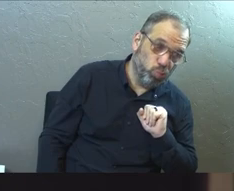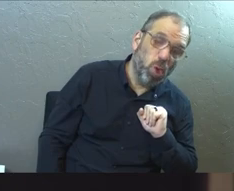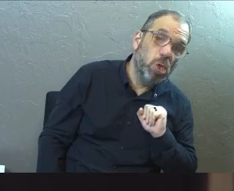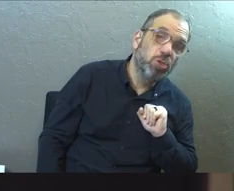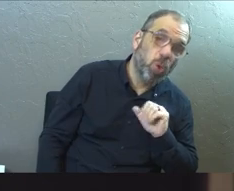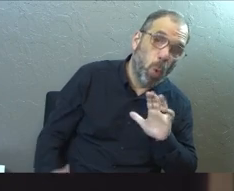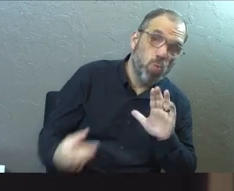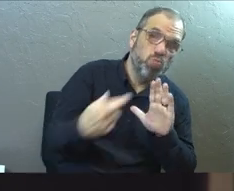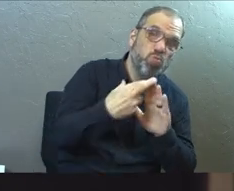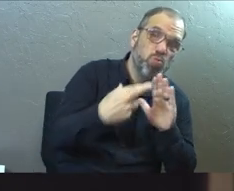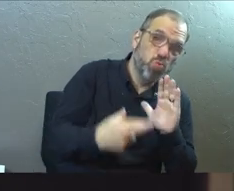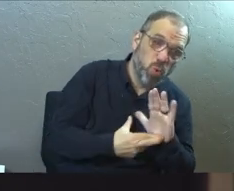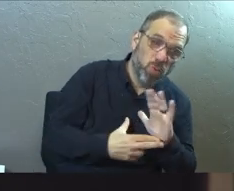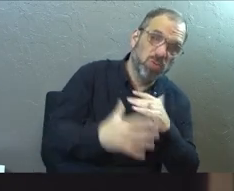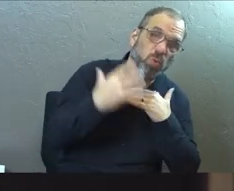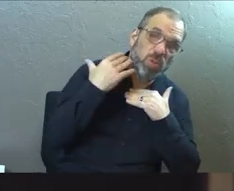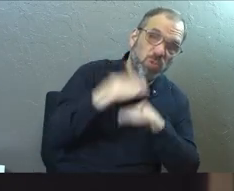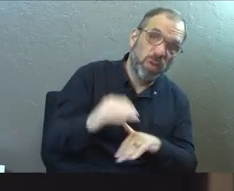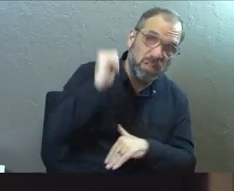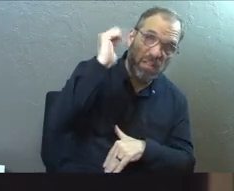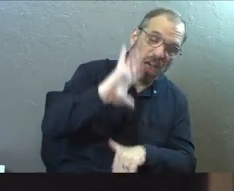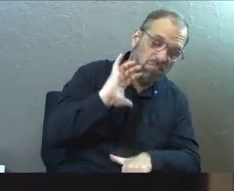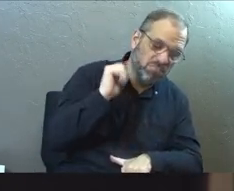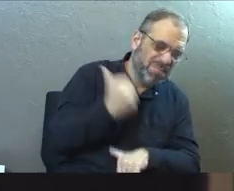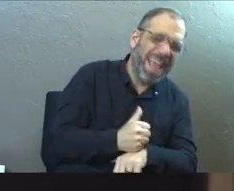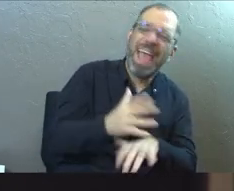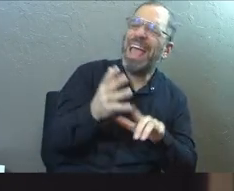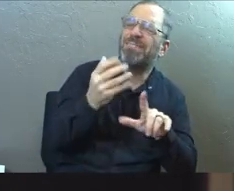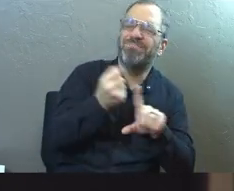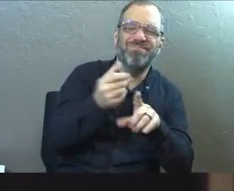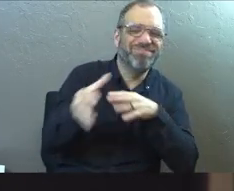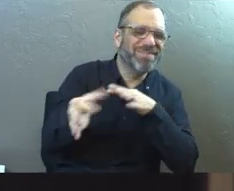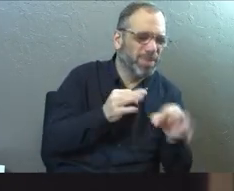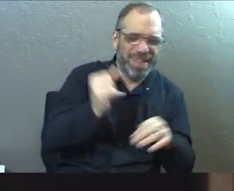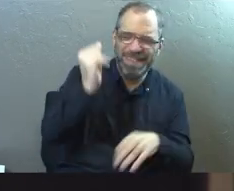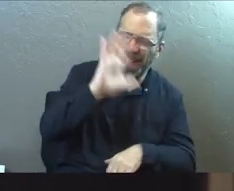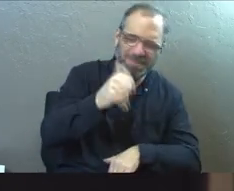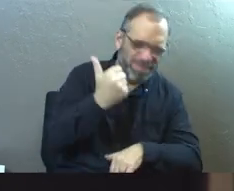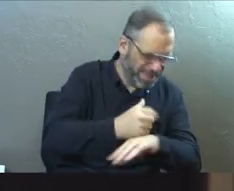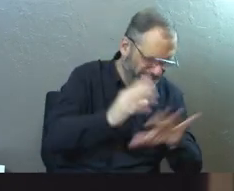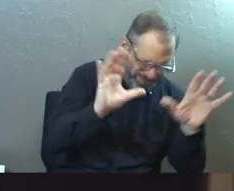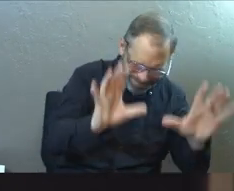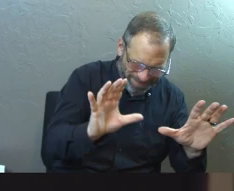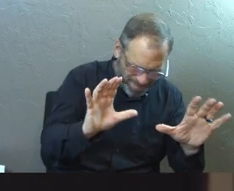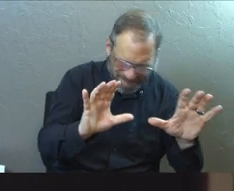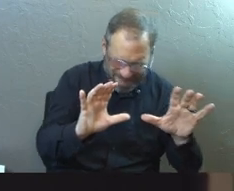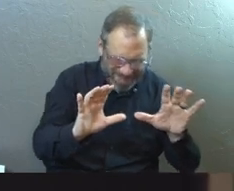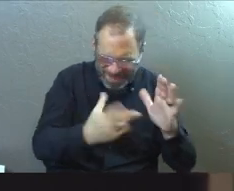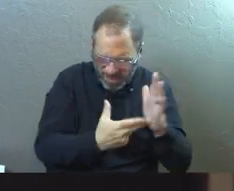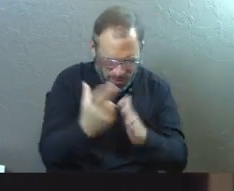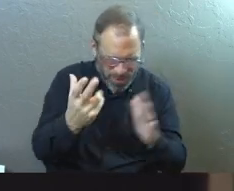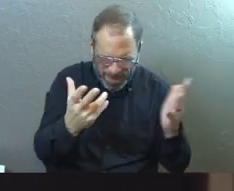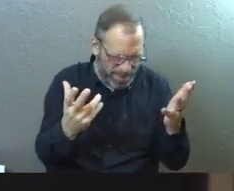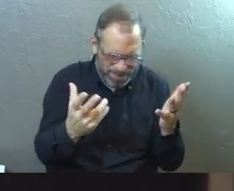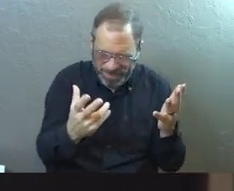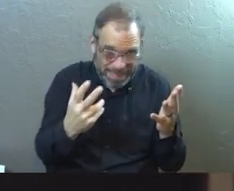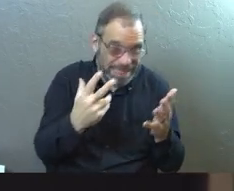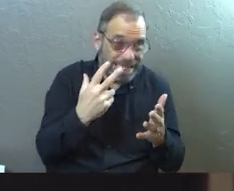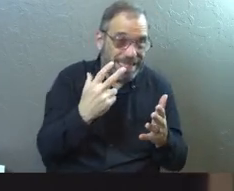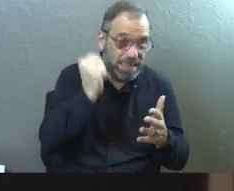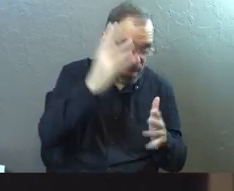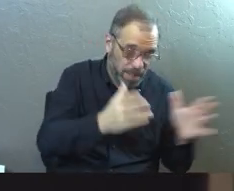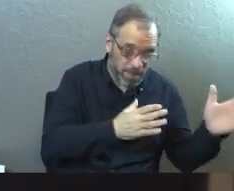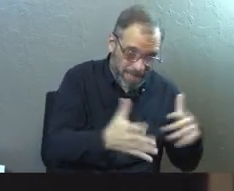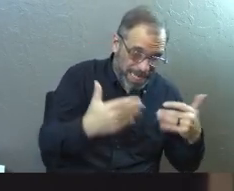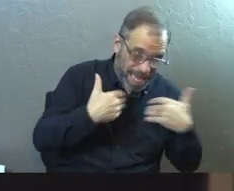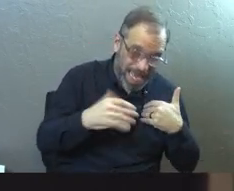a lot of restrictions that God has placed, right? And we can get into the reasons why God places them. And the truth is, is we can see some of them. God